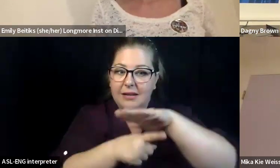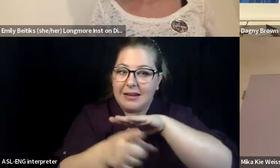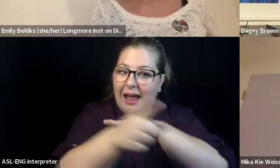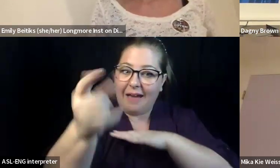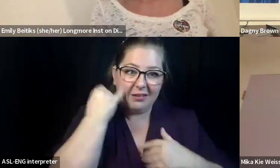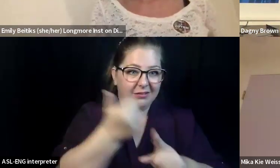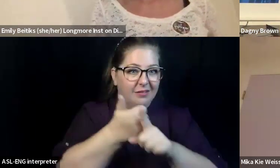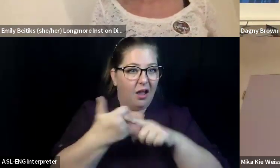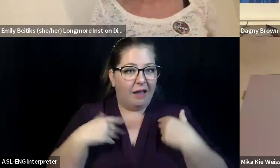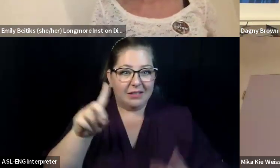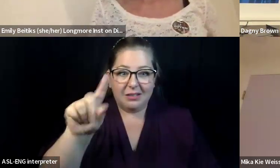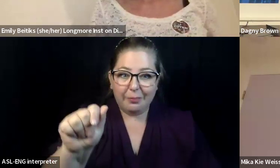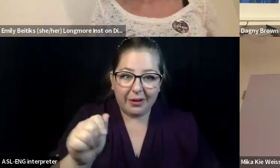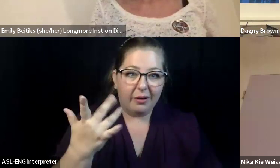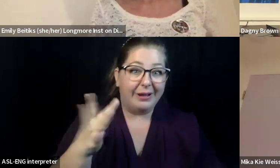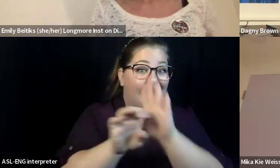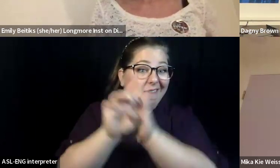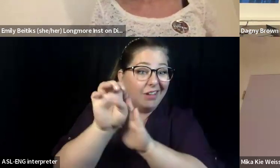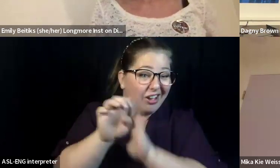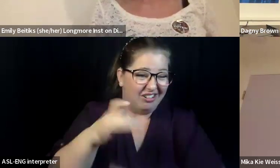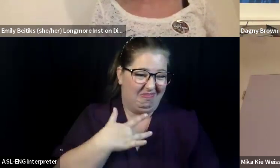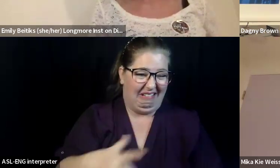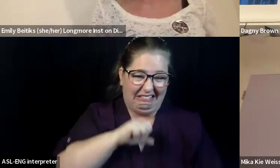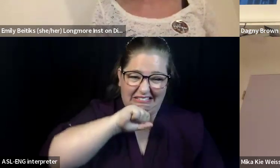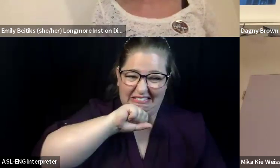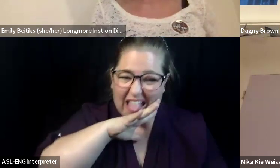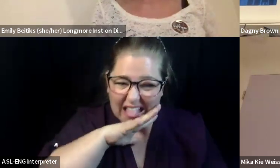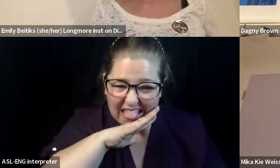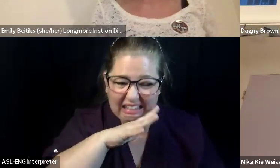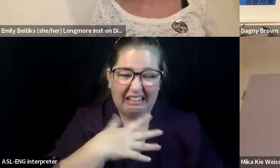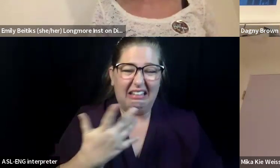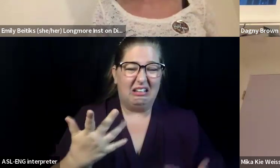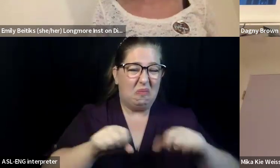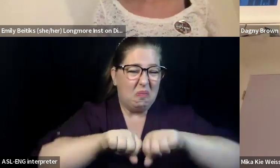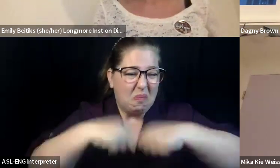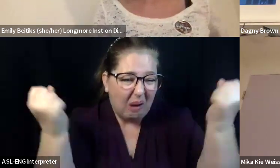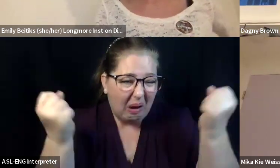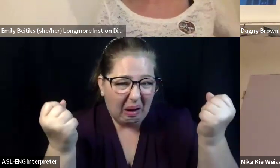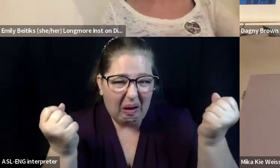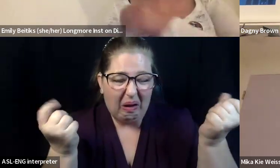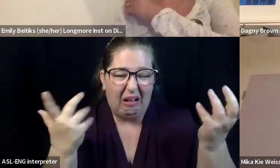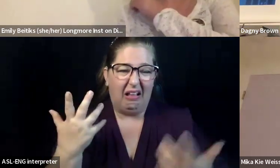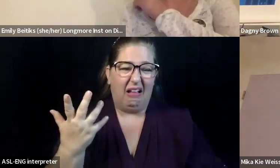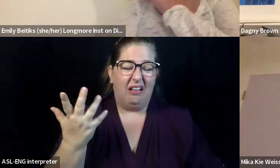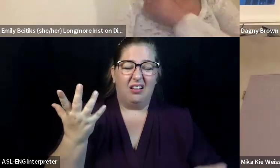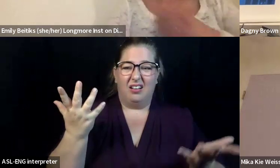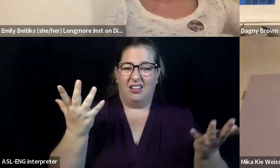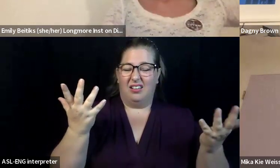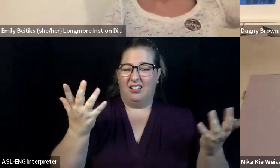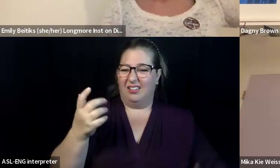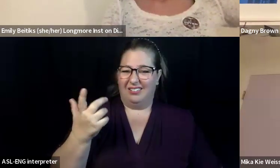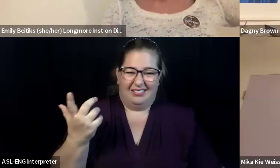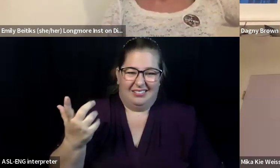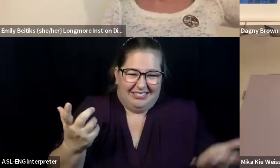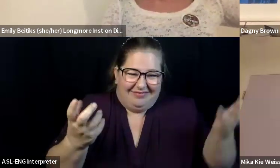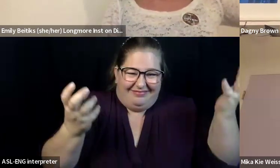clean and the, um, elevators are broken half the time, not half the time, but a lot of the time. And, and